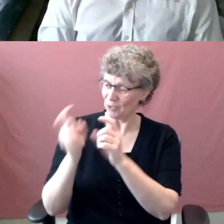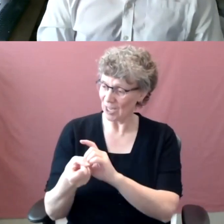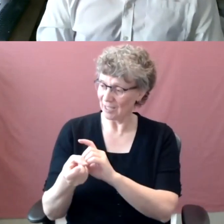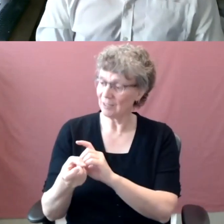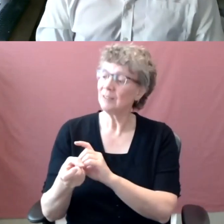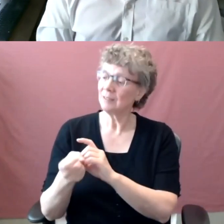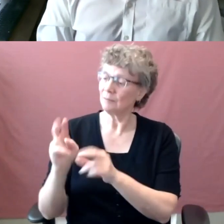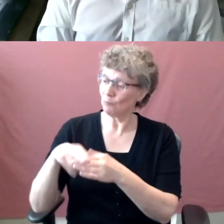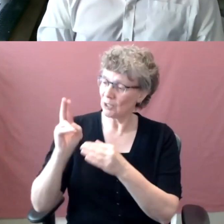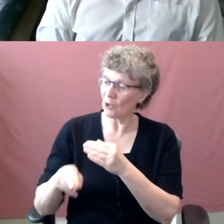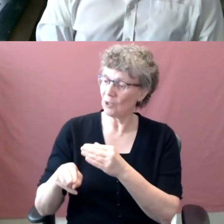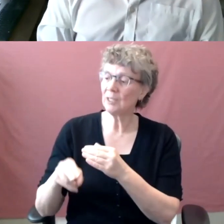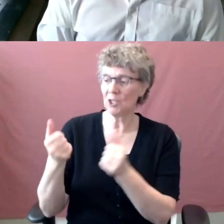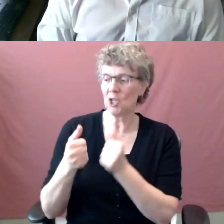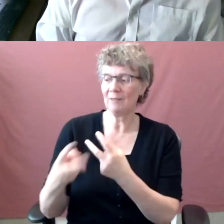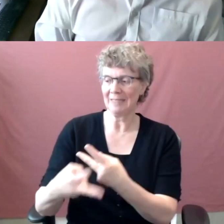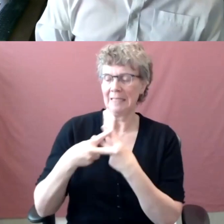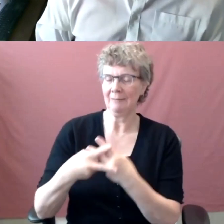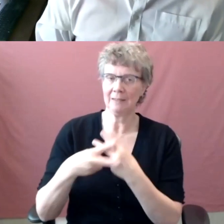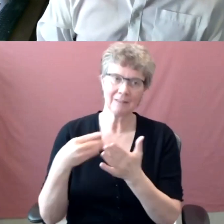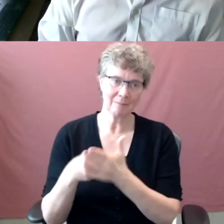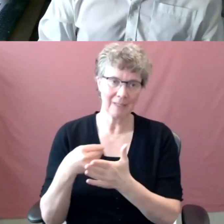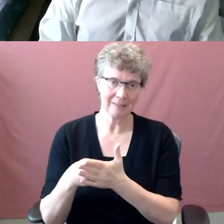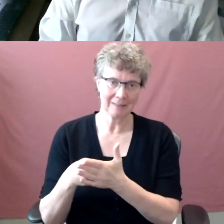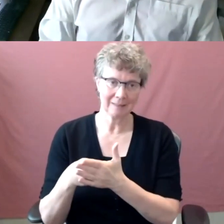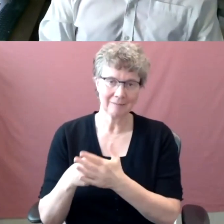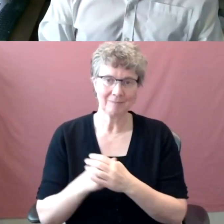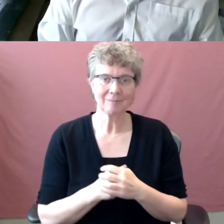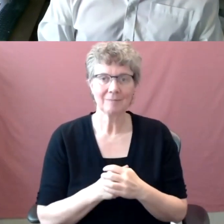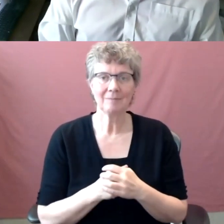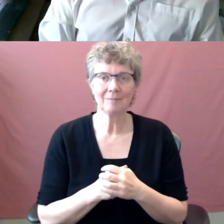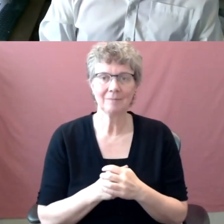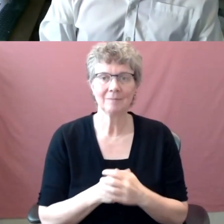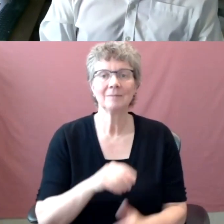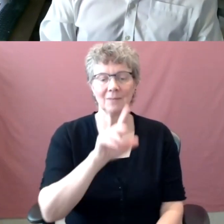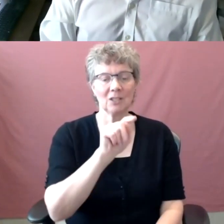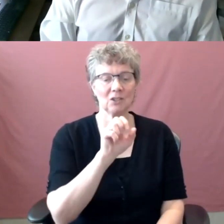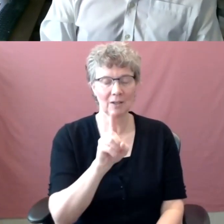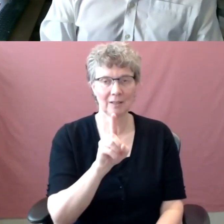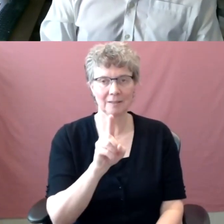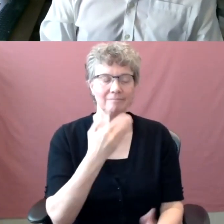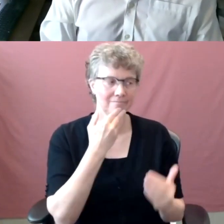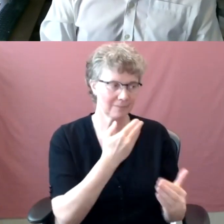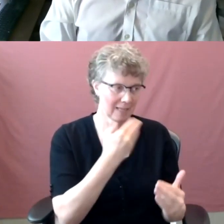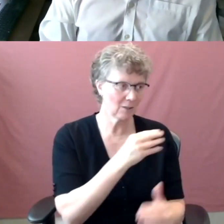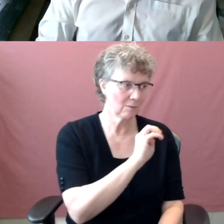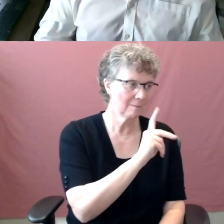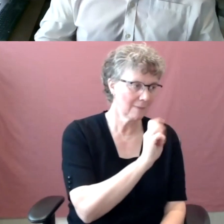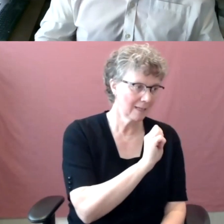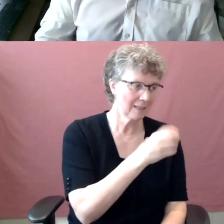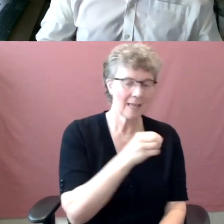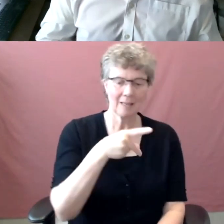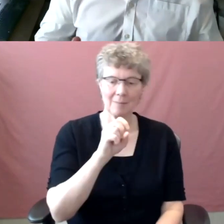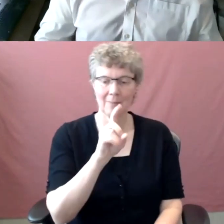Thank you. Thank you. Thanks Mike. And thanks Patty. And just because, uh, it just, uh, twigged me when, when Patty was talking about the, the